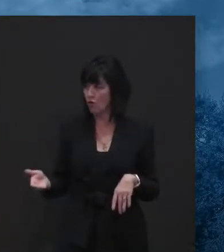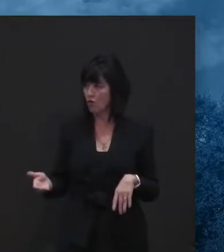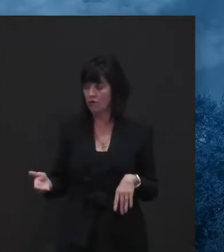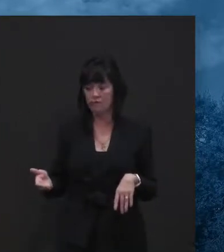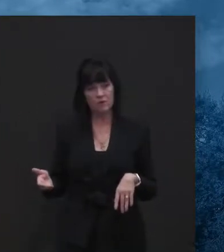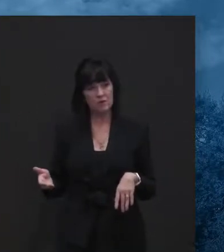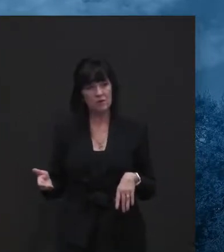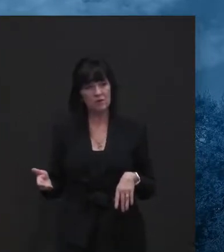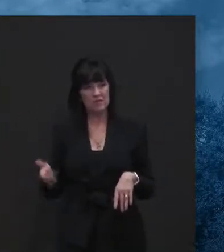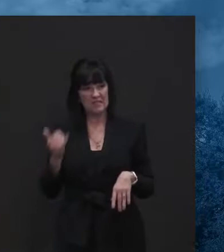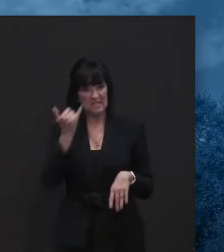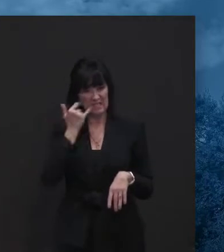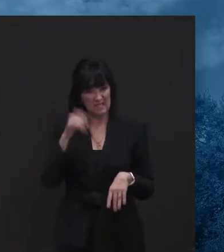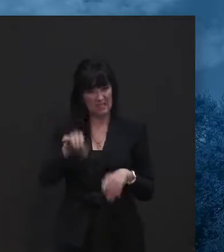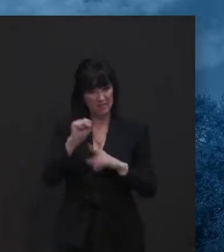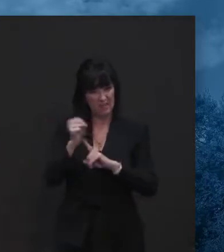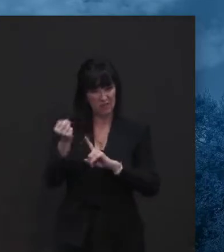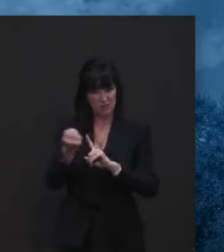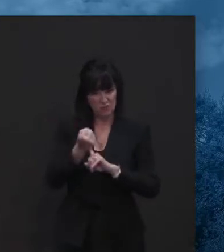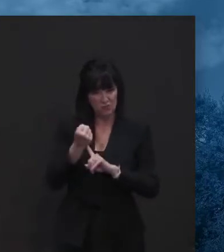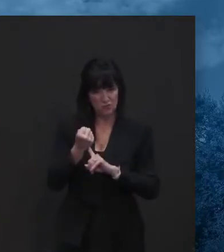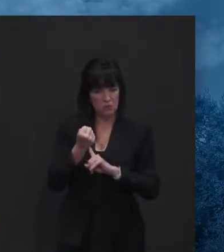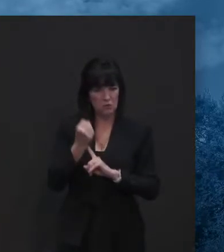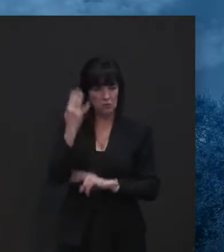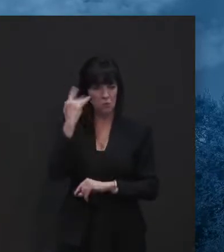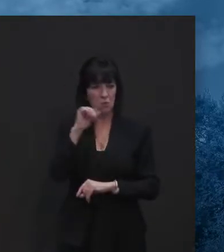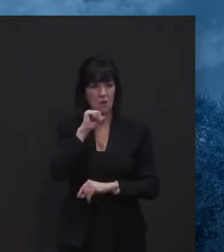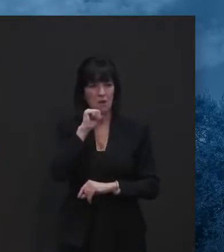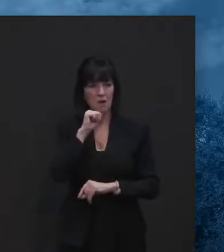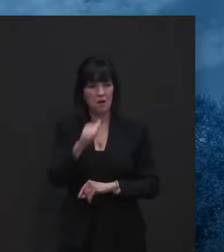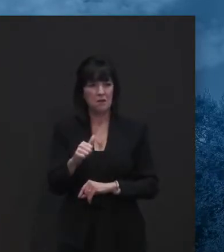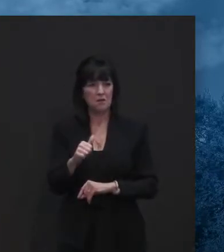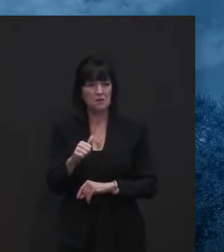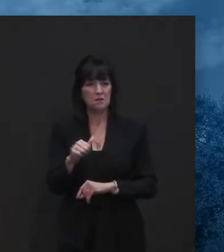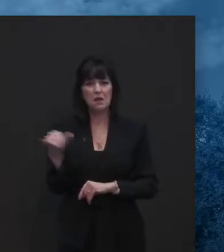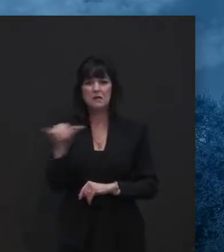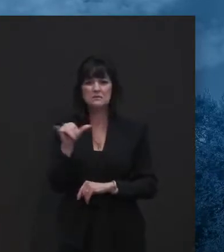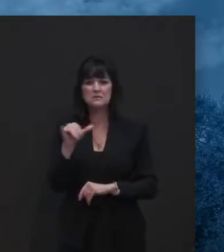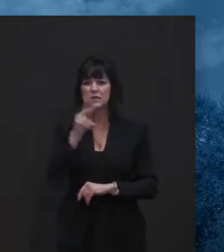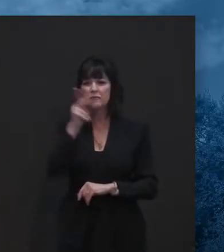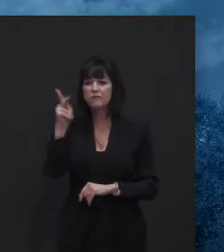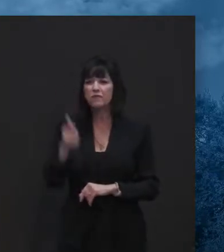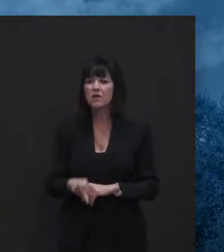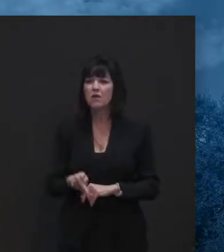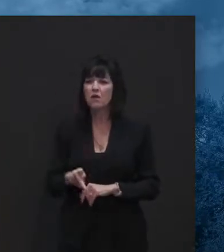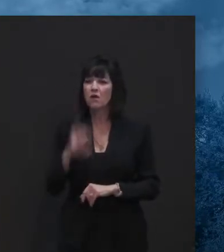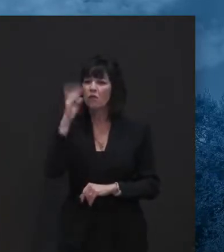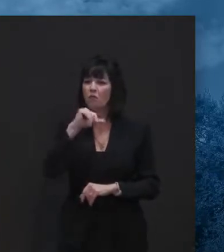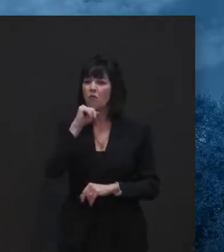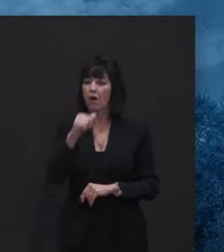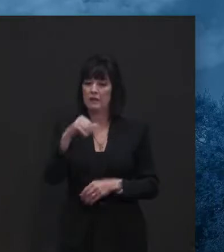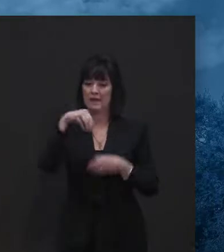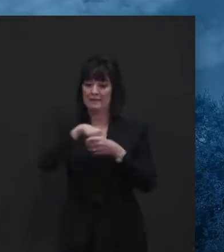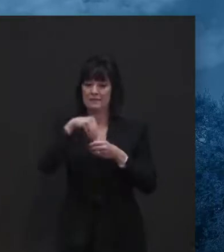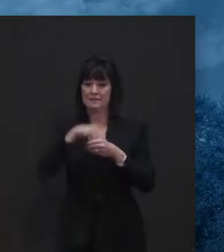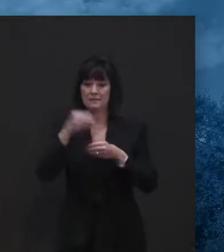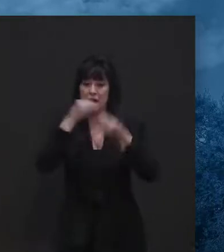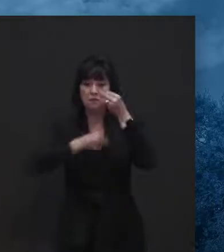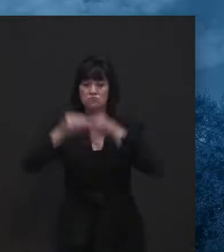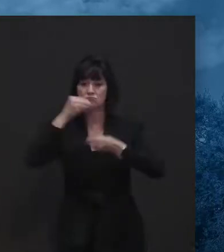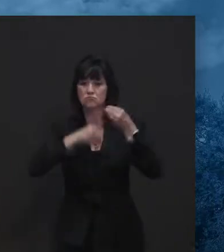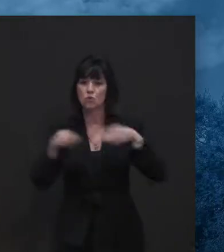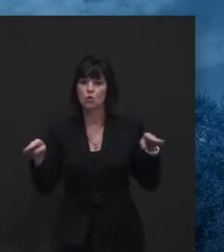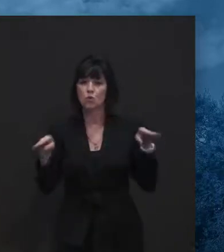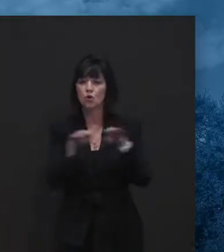that is the case, why have we not gone to the level, uh, that say Philadelphia did with shutting down indoor dining, but we're still allowing 30% capacity?